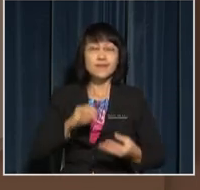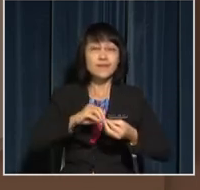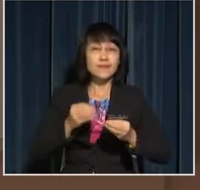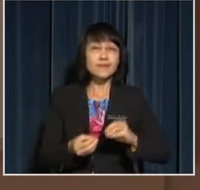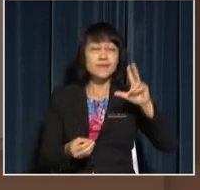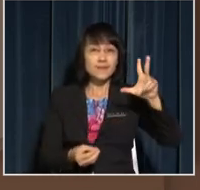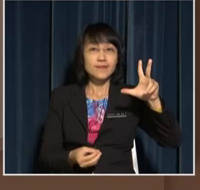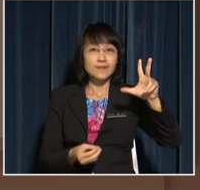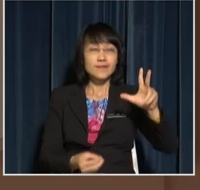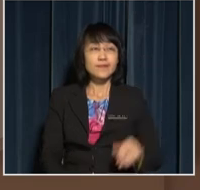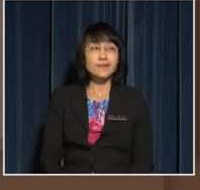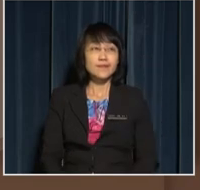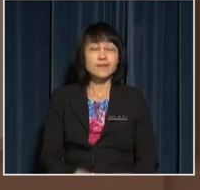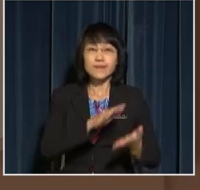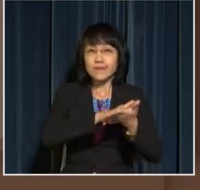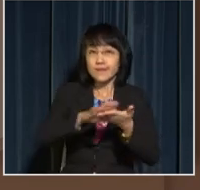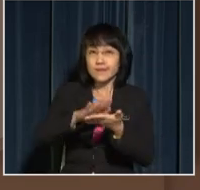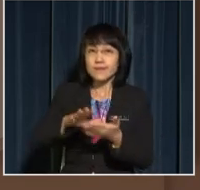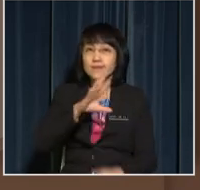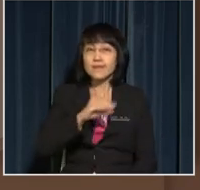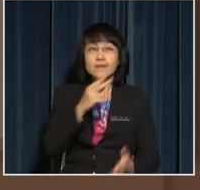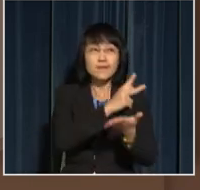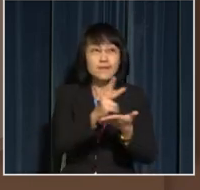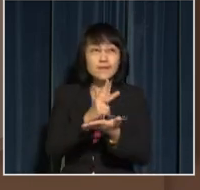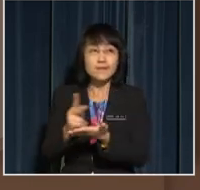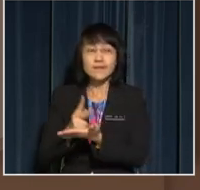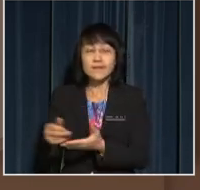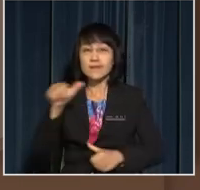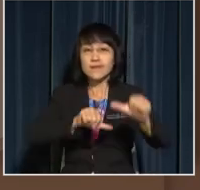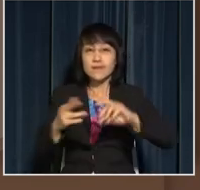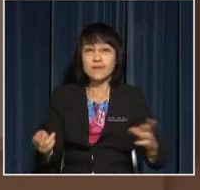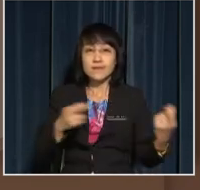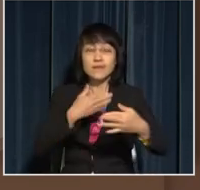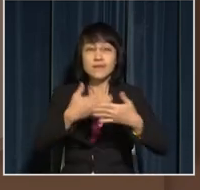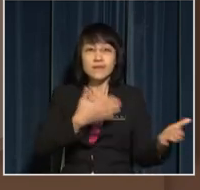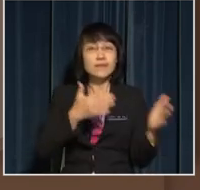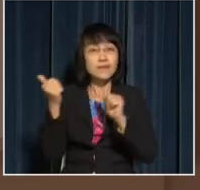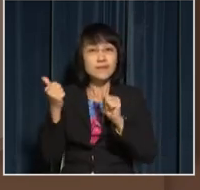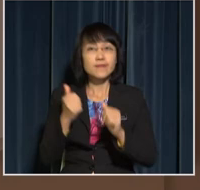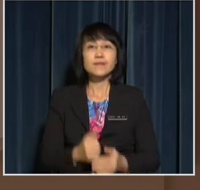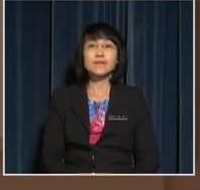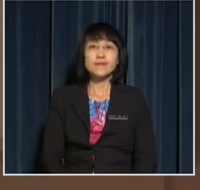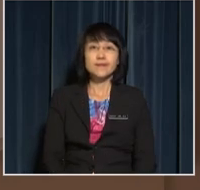Number three Clean and tidy up the Science Room before leaving